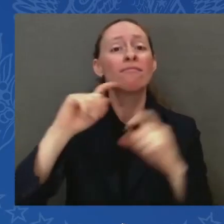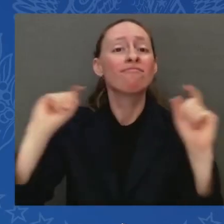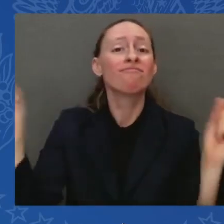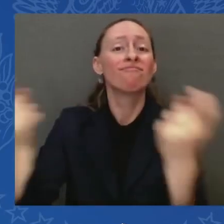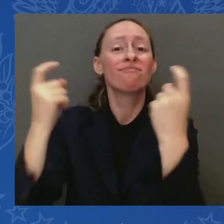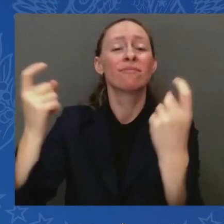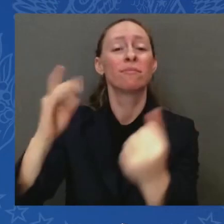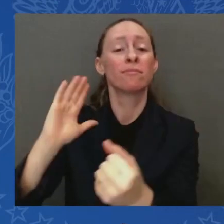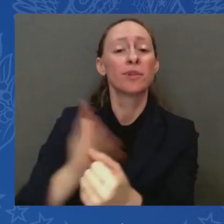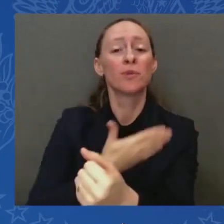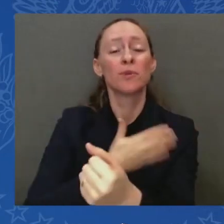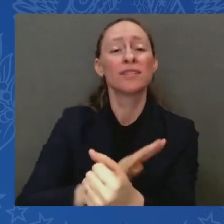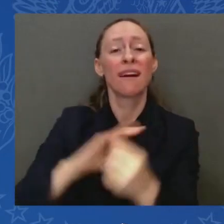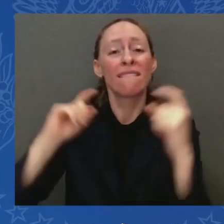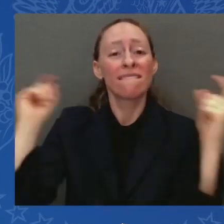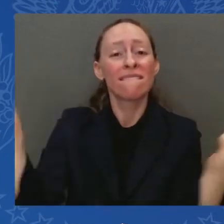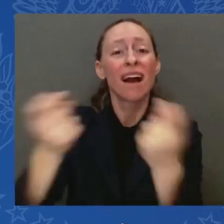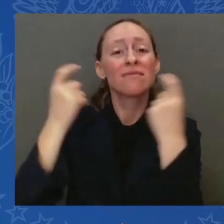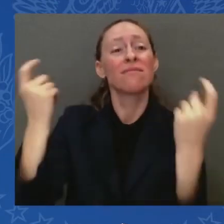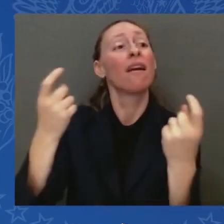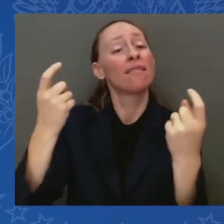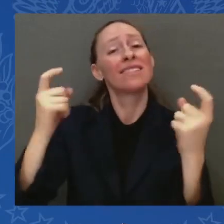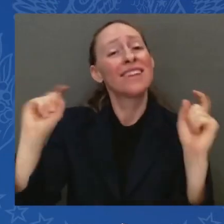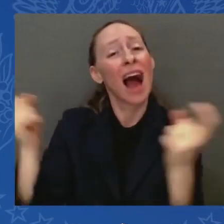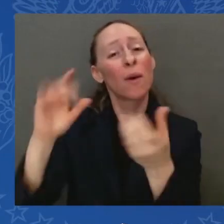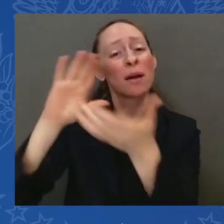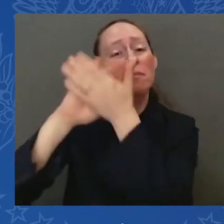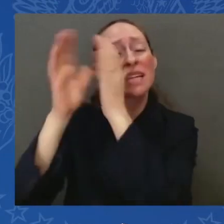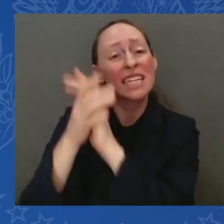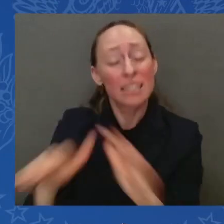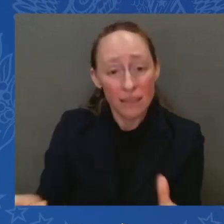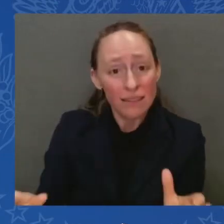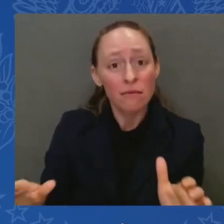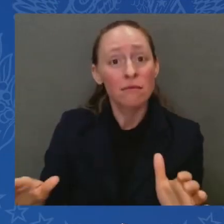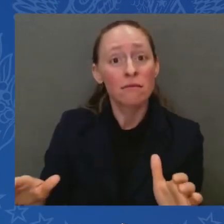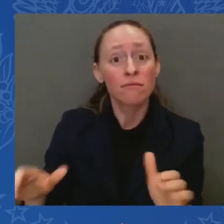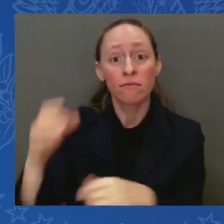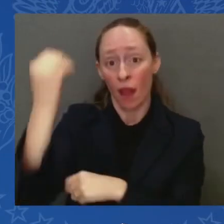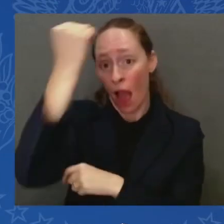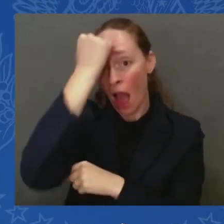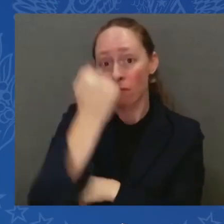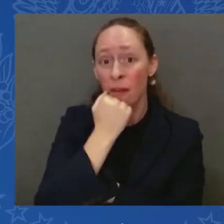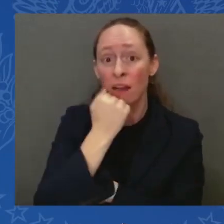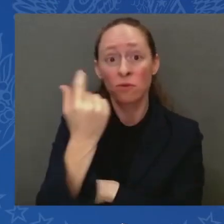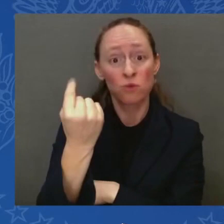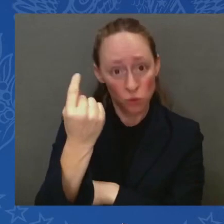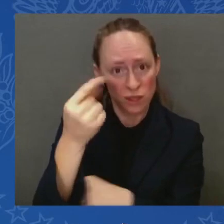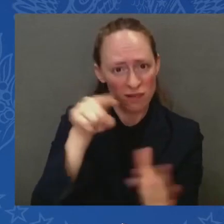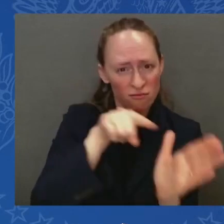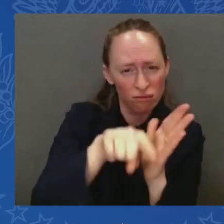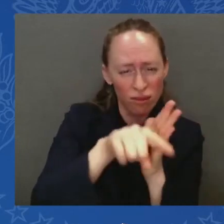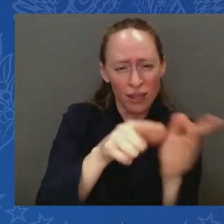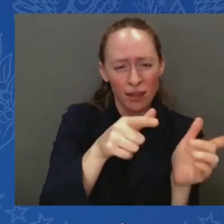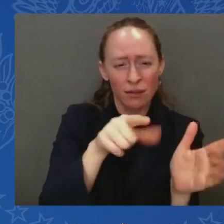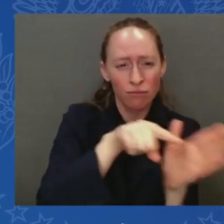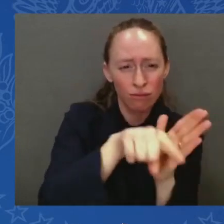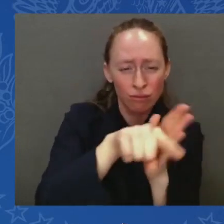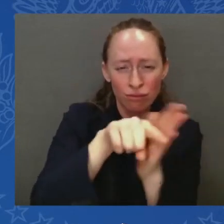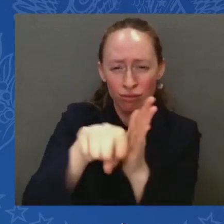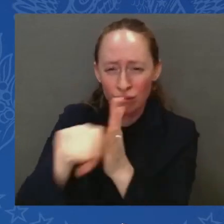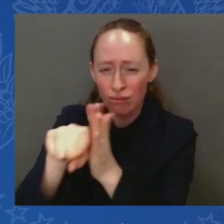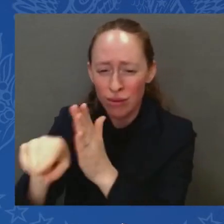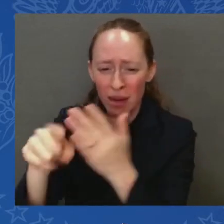as they ran for their lives. Scores of innocents from infants to elderly grandparents, Israelis and Americans